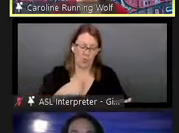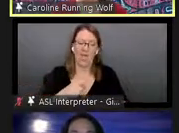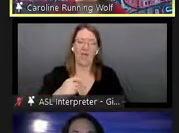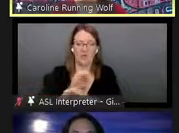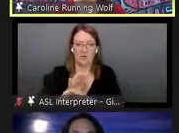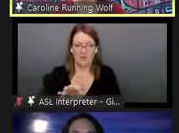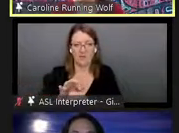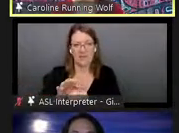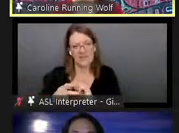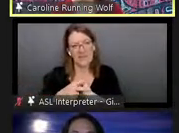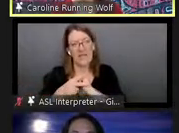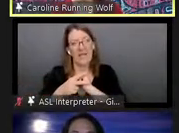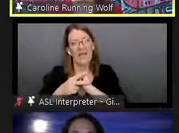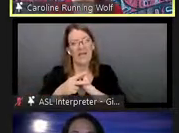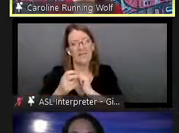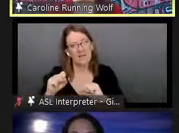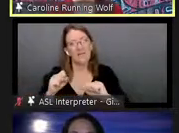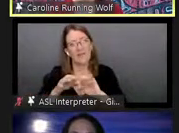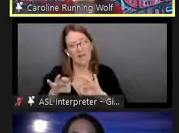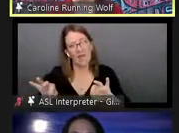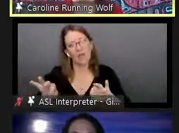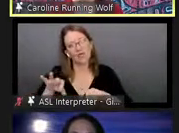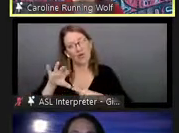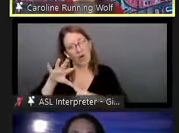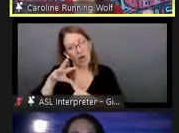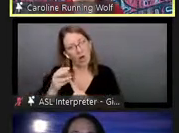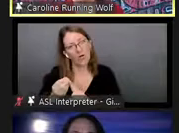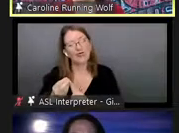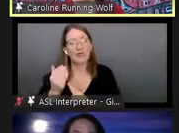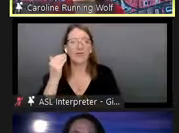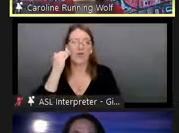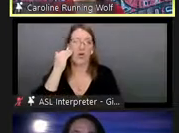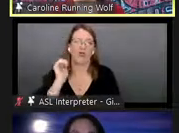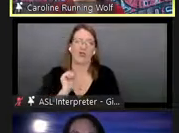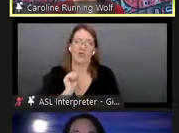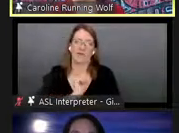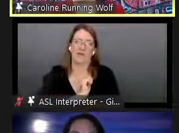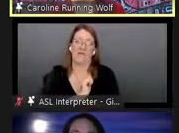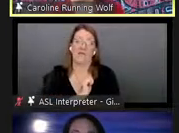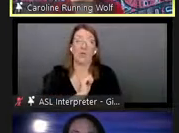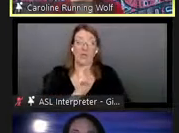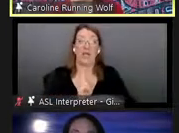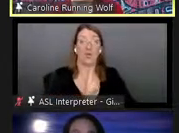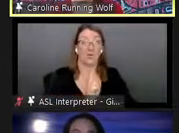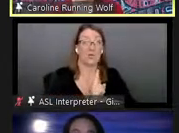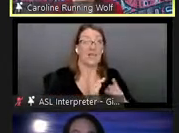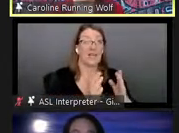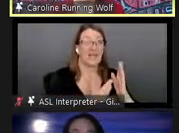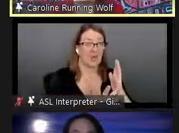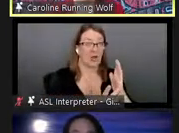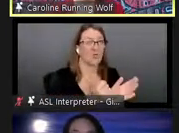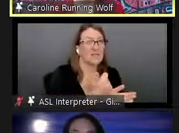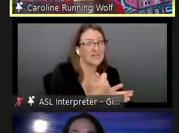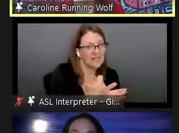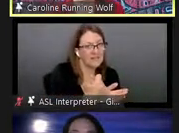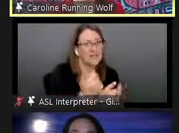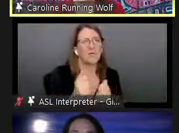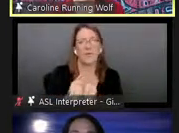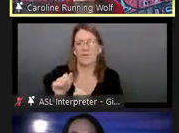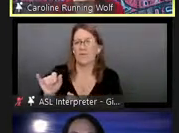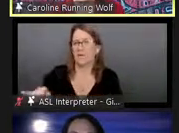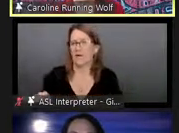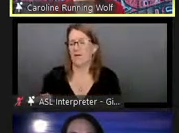to do this uh as people and we can use the technology to assist us with that um